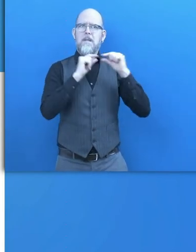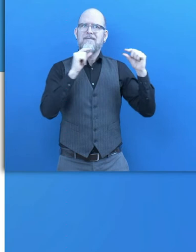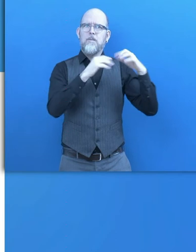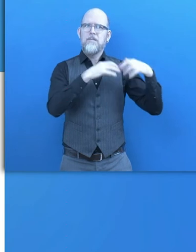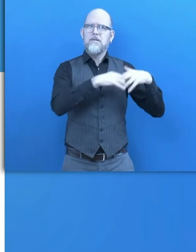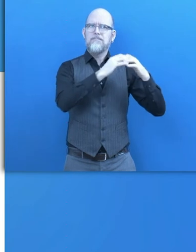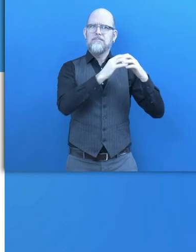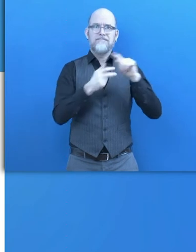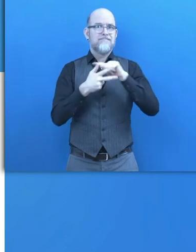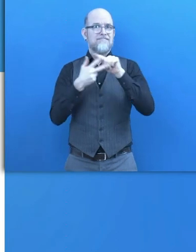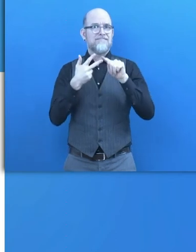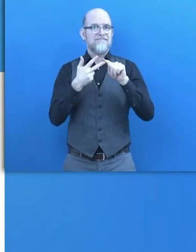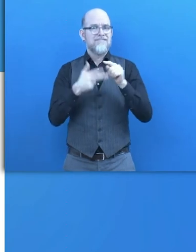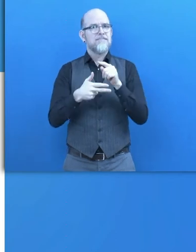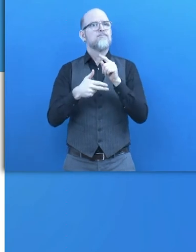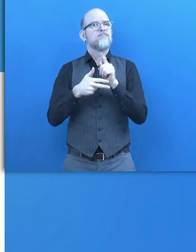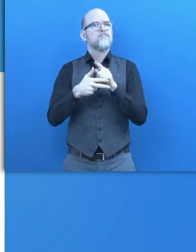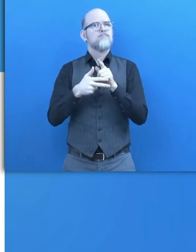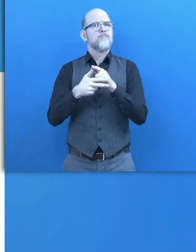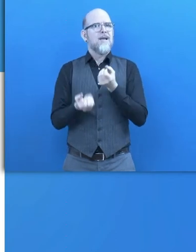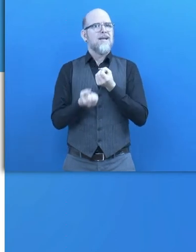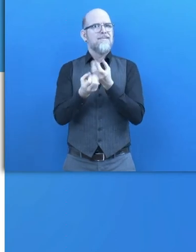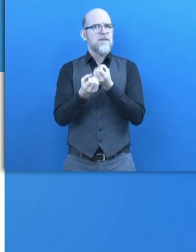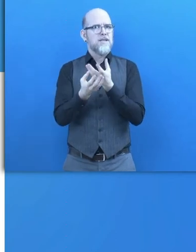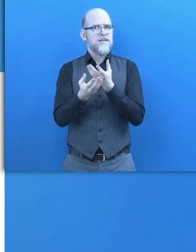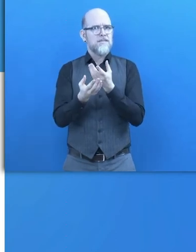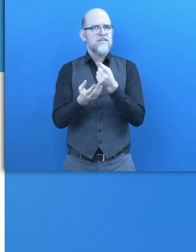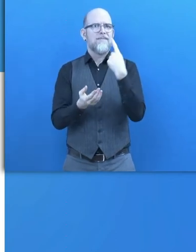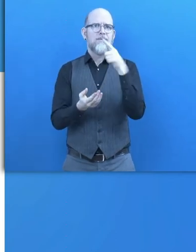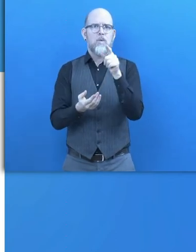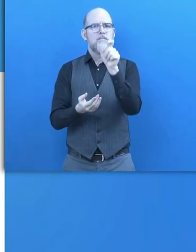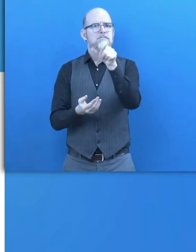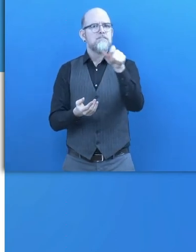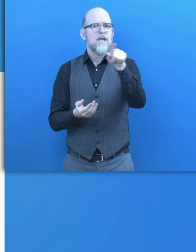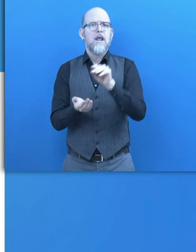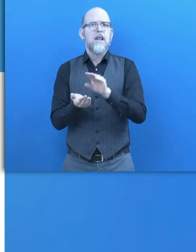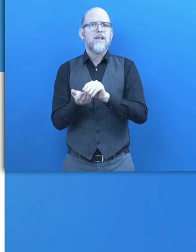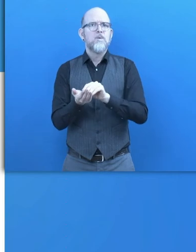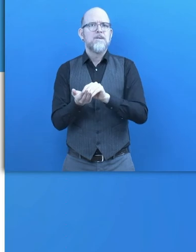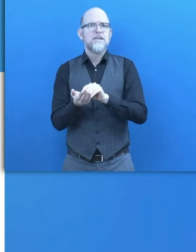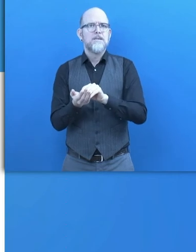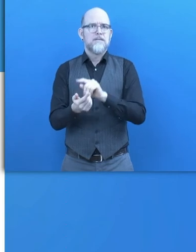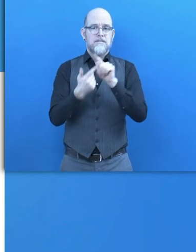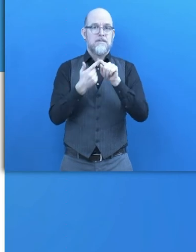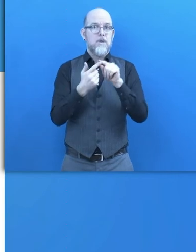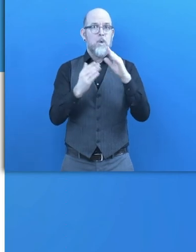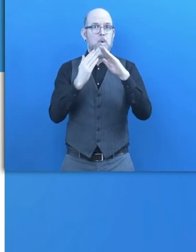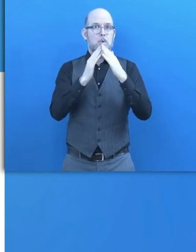components. Information for the users, a community and services.